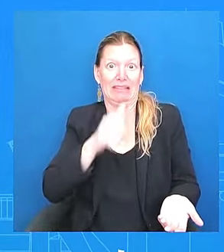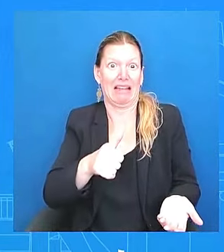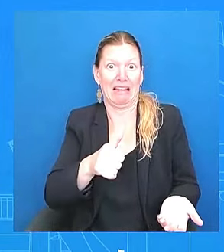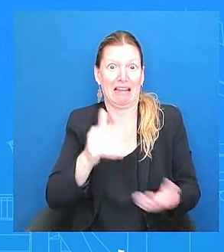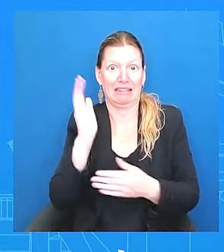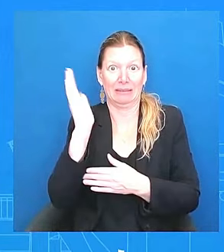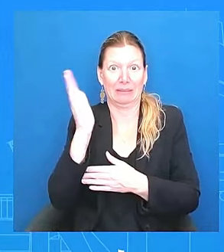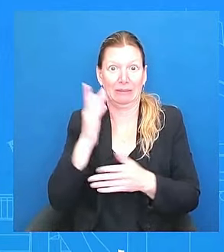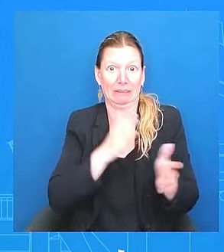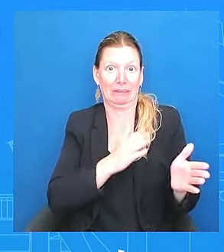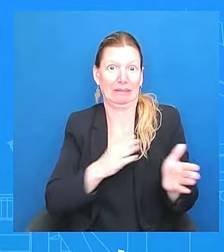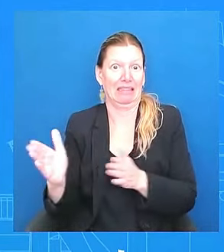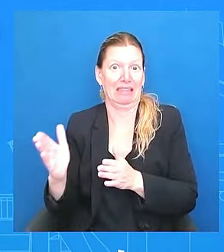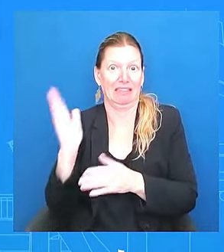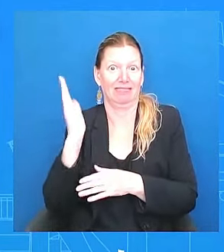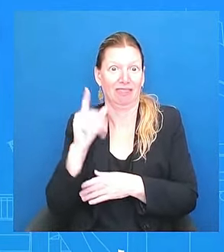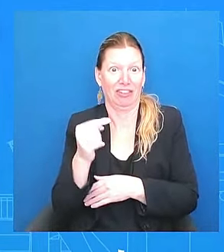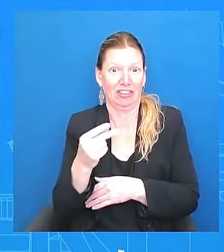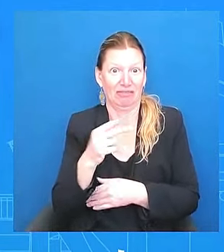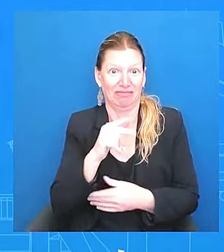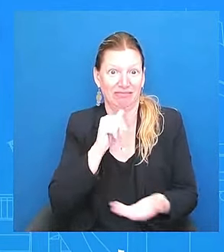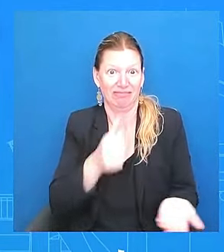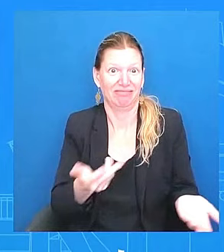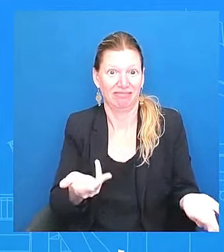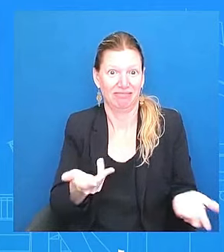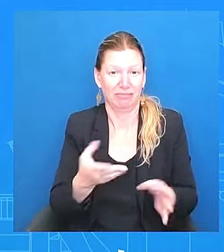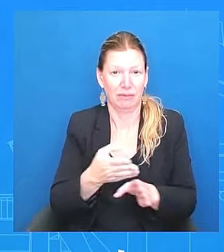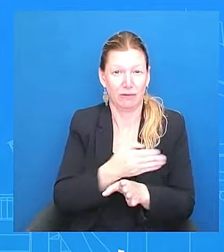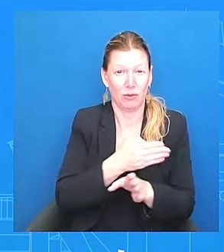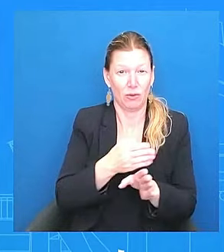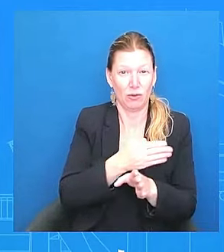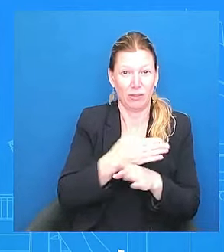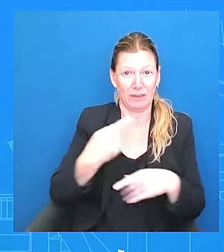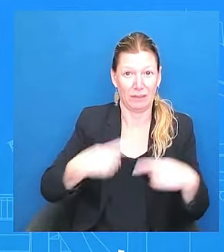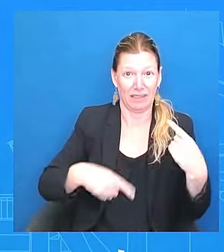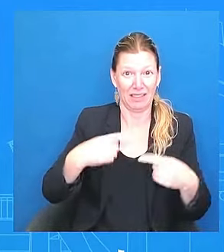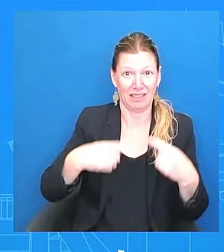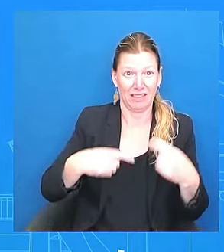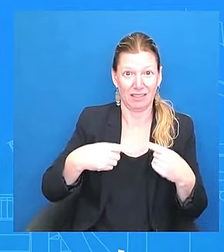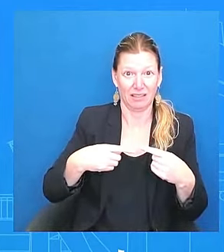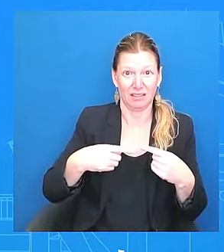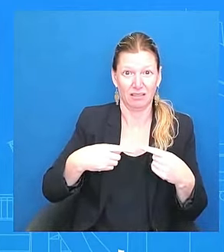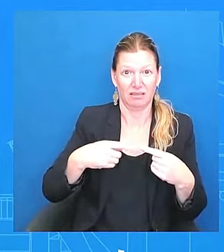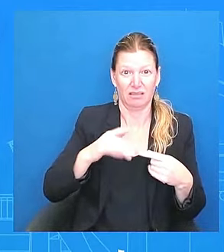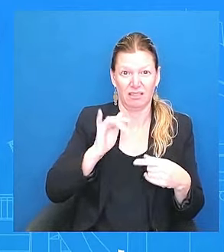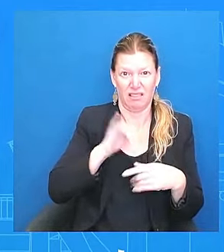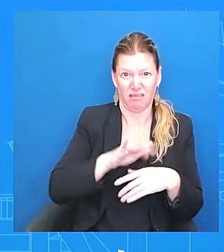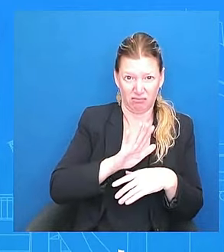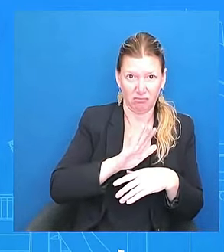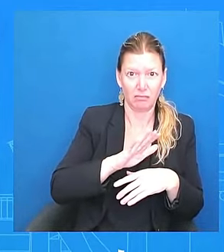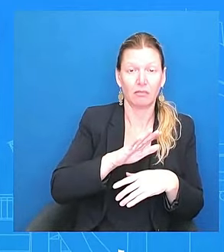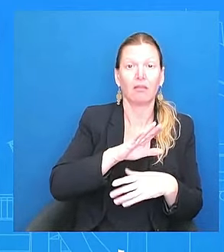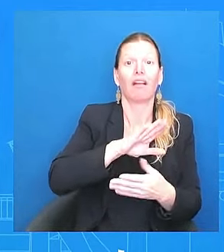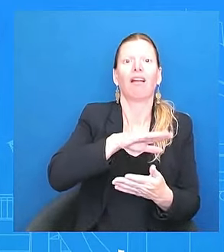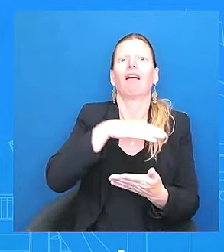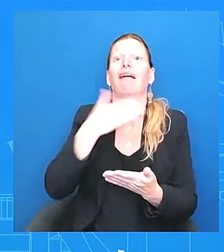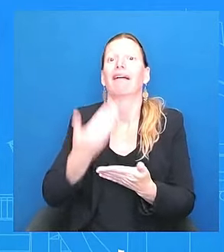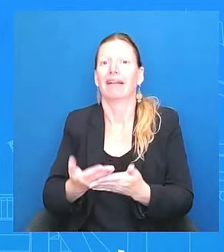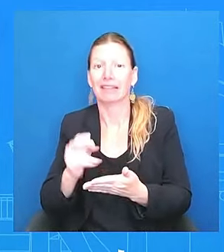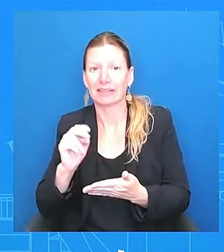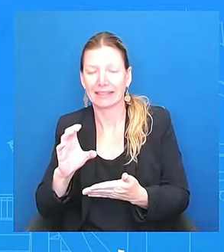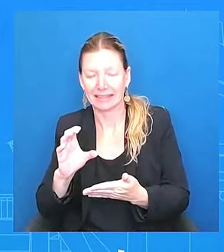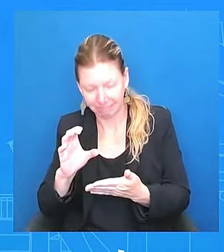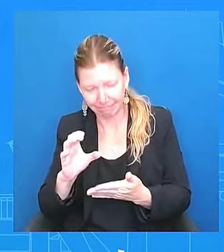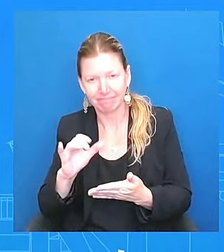understood, right? When he got to North Carolina, that he needed to address it. And he decided to do it in front of supporters. And he talked about it.